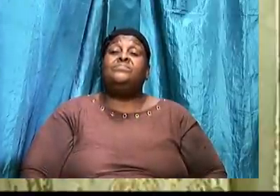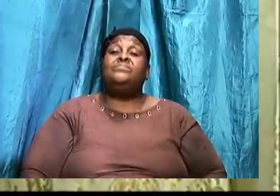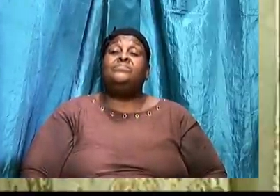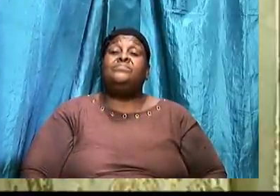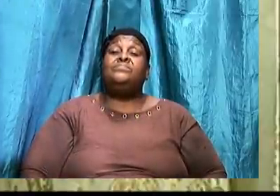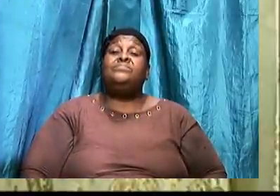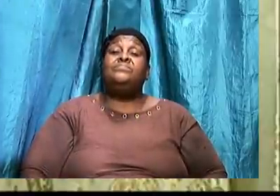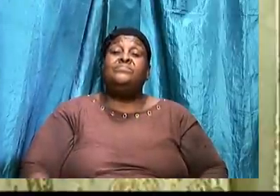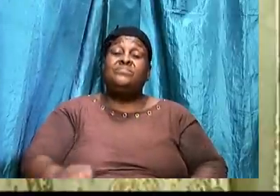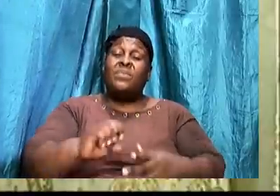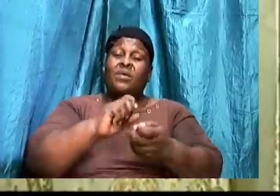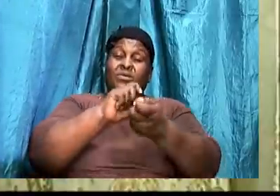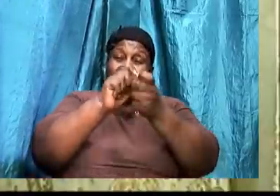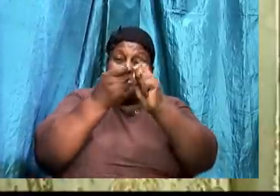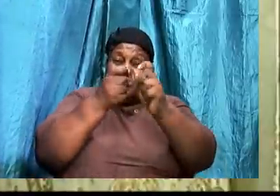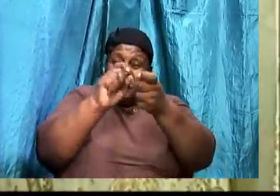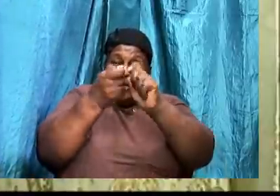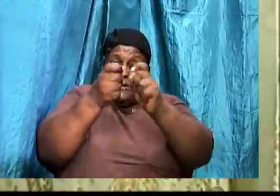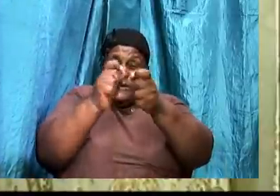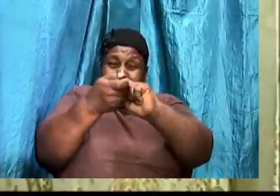He will twist the scriptures.